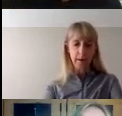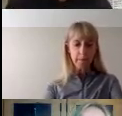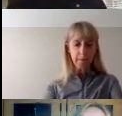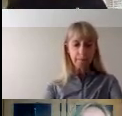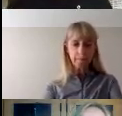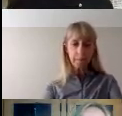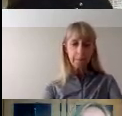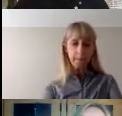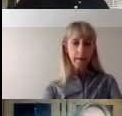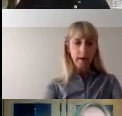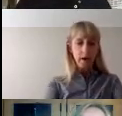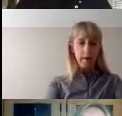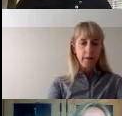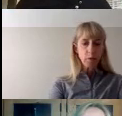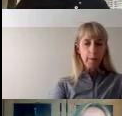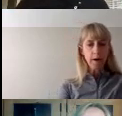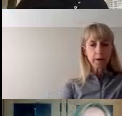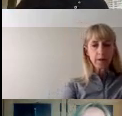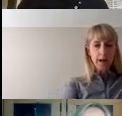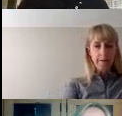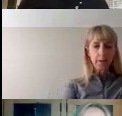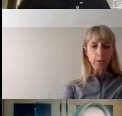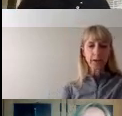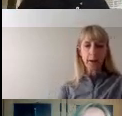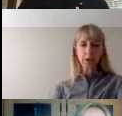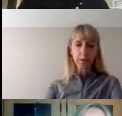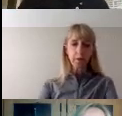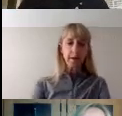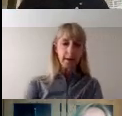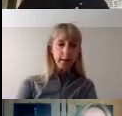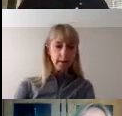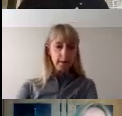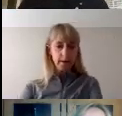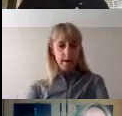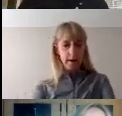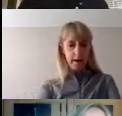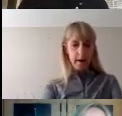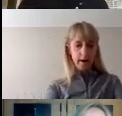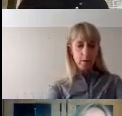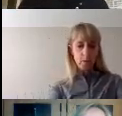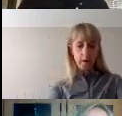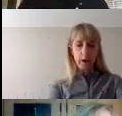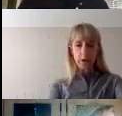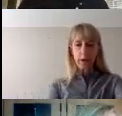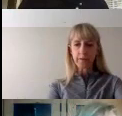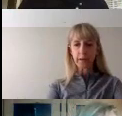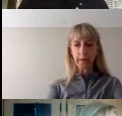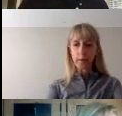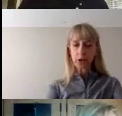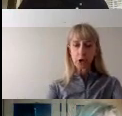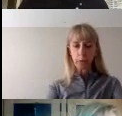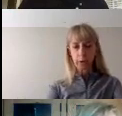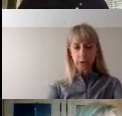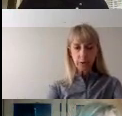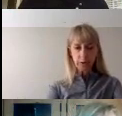as they come up this webinar does have closed captioning provided and we also have sign